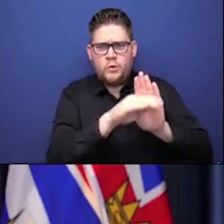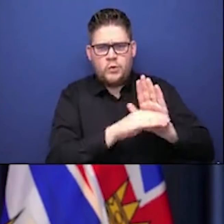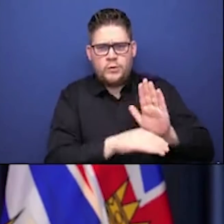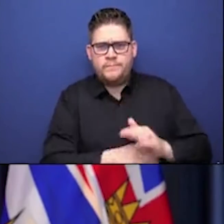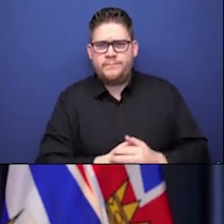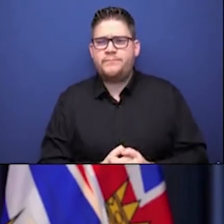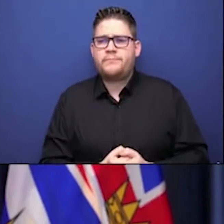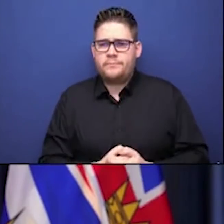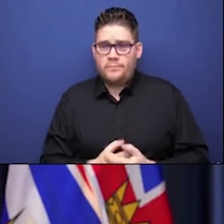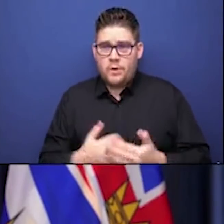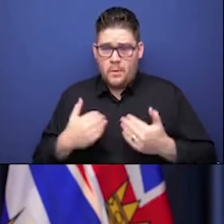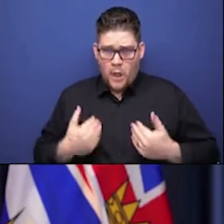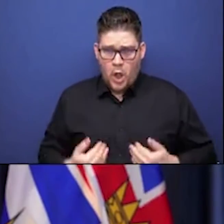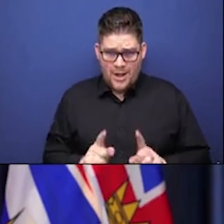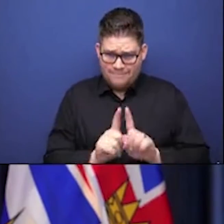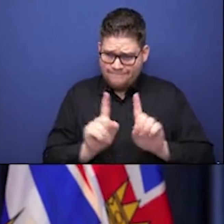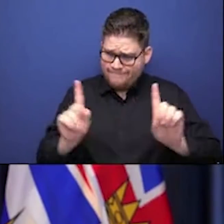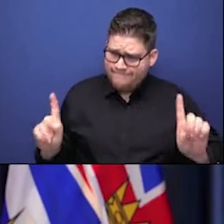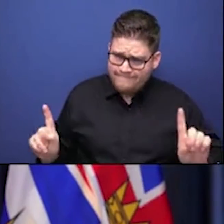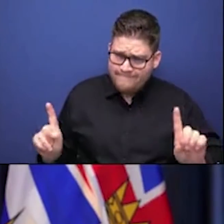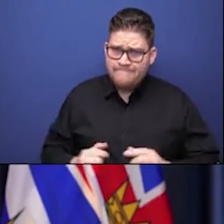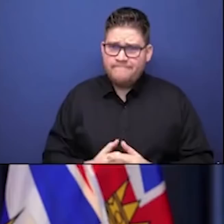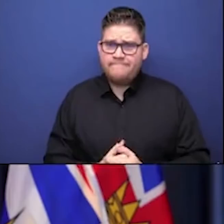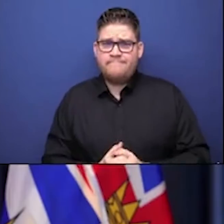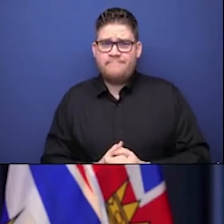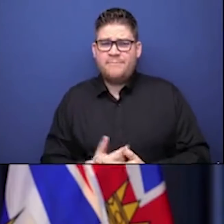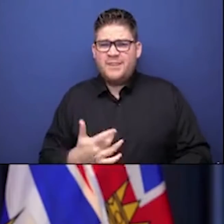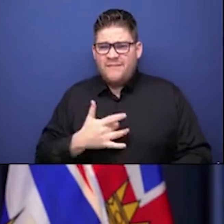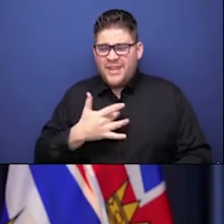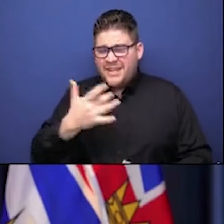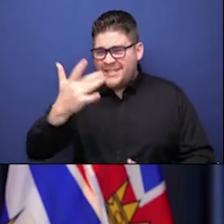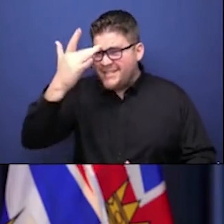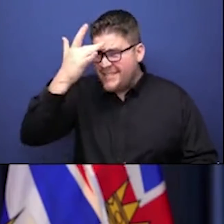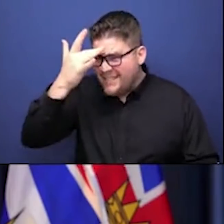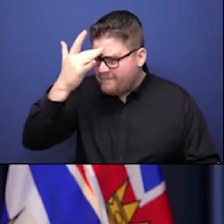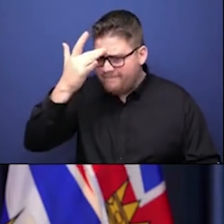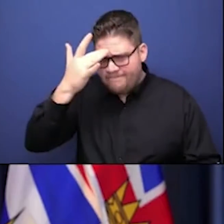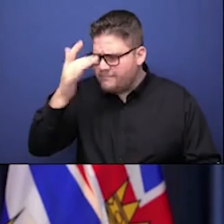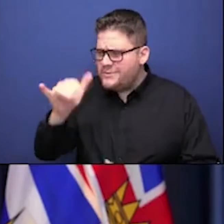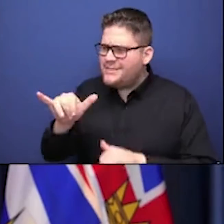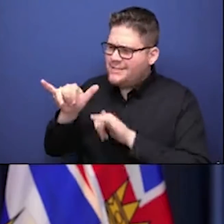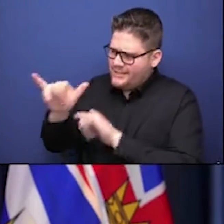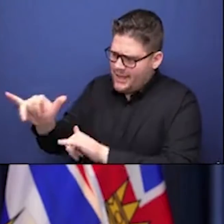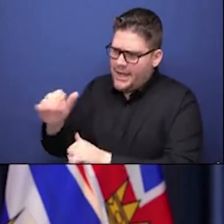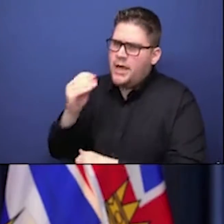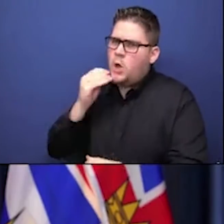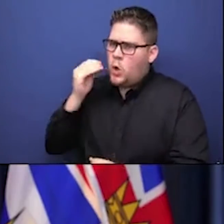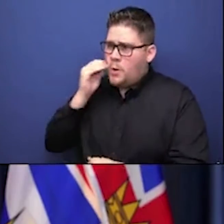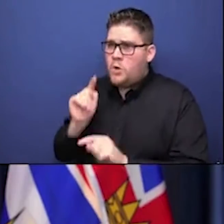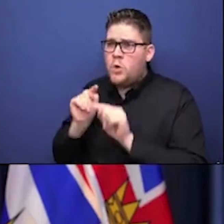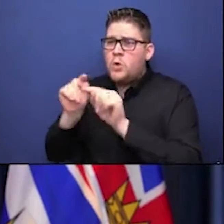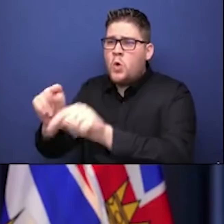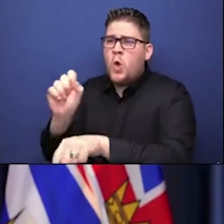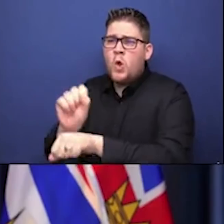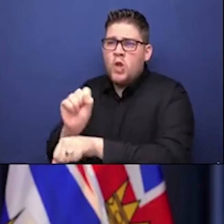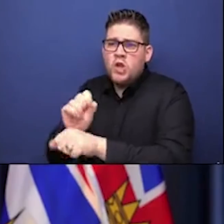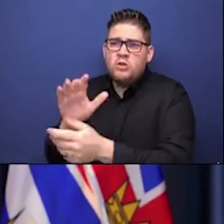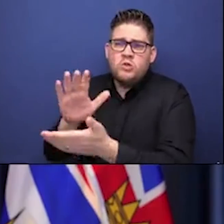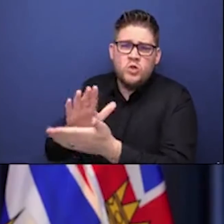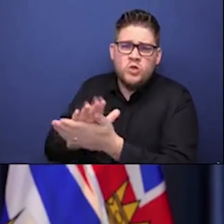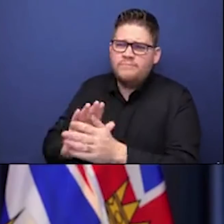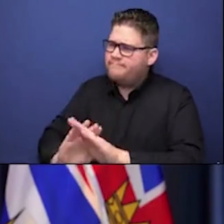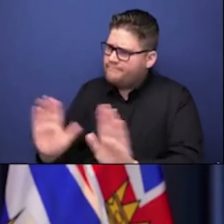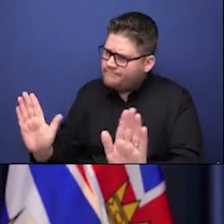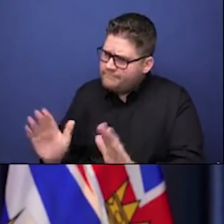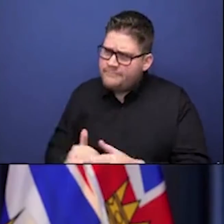we don't come to work when we're sick, we wear masks whenever we can inside, absolutely, and in fact whenever we